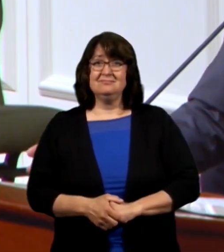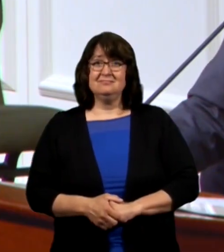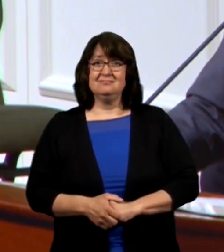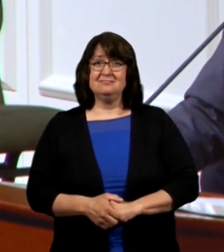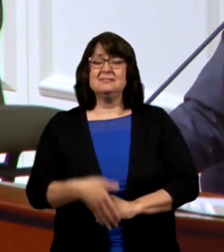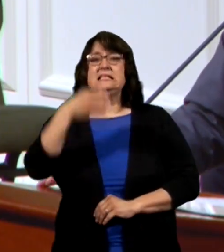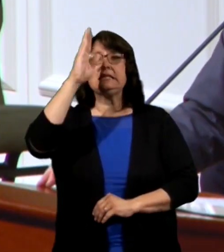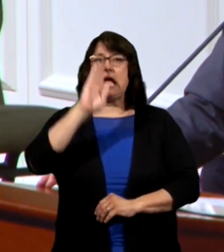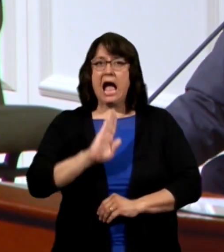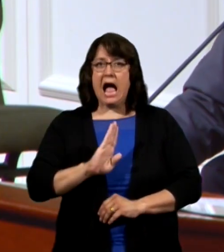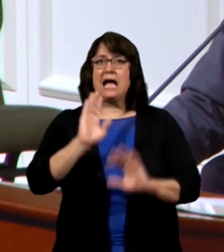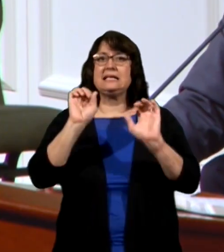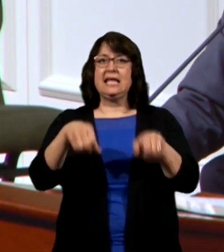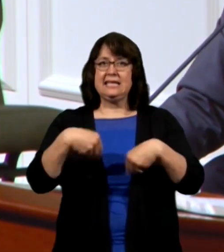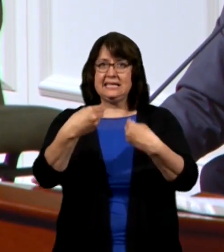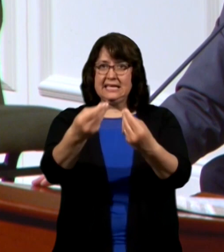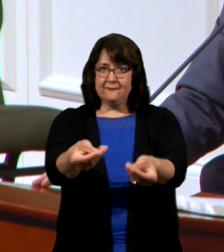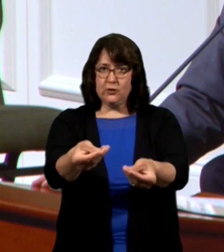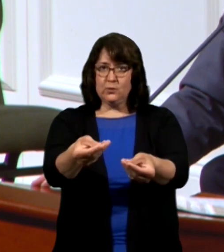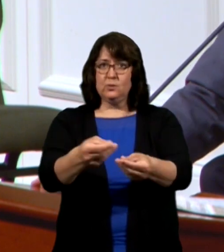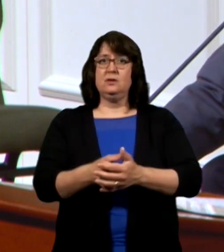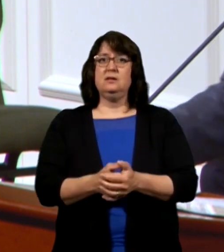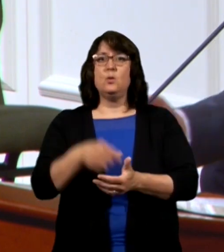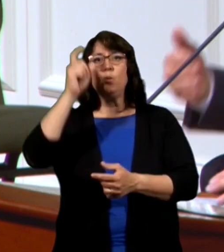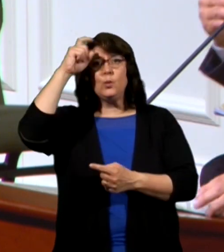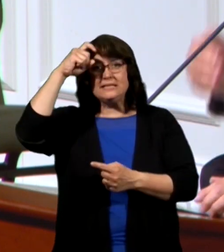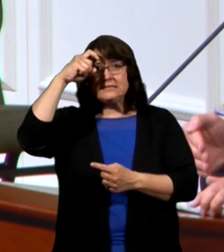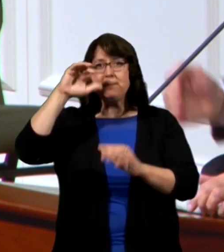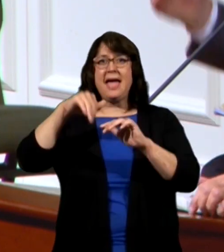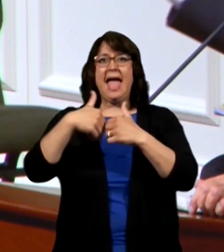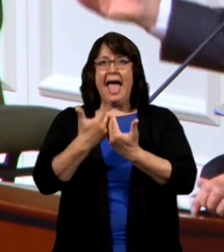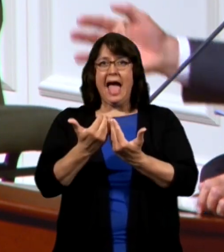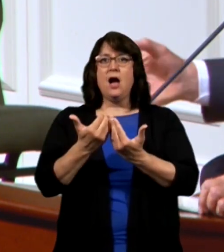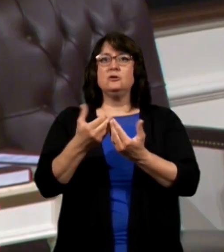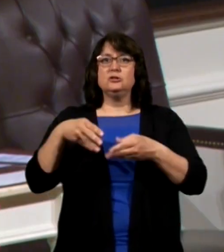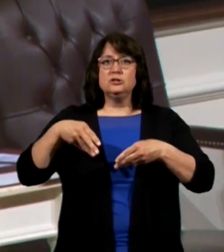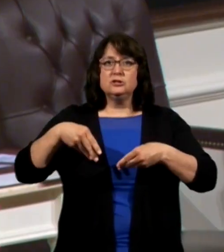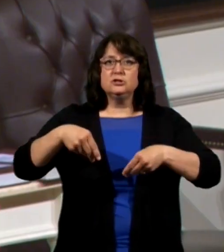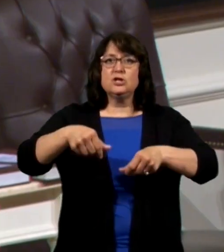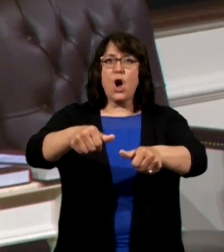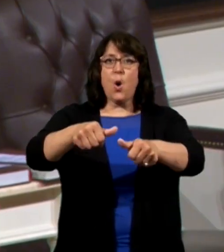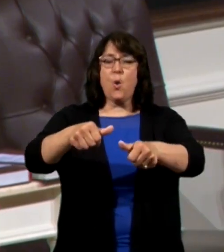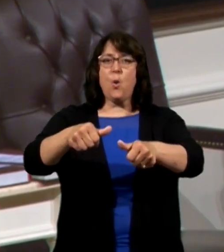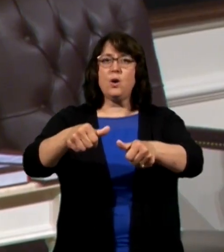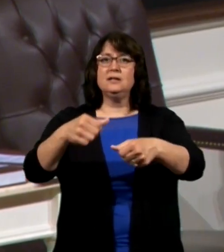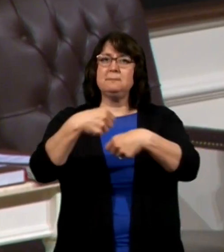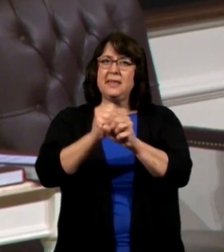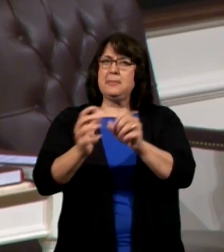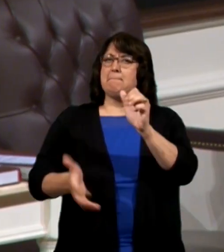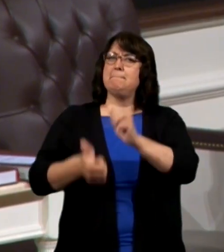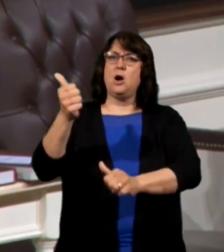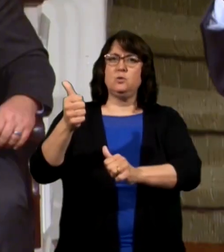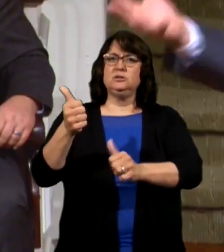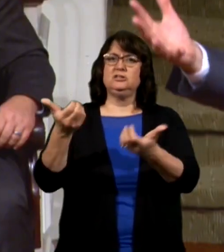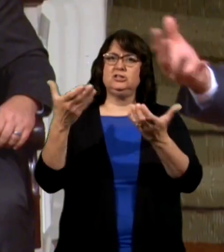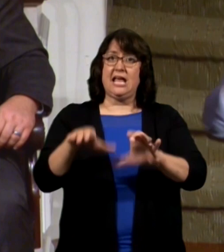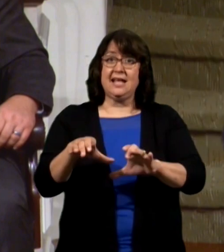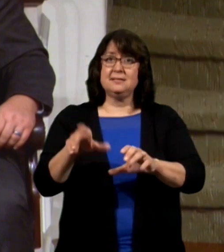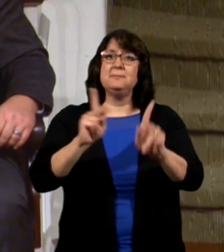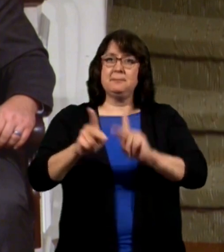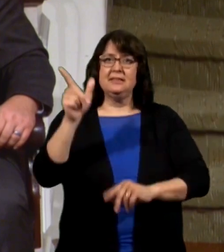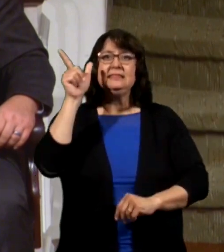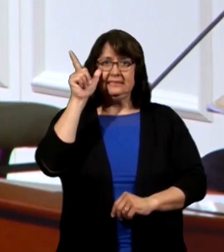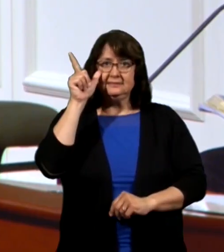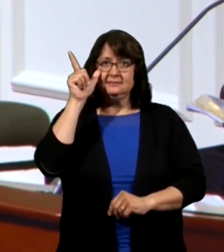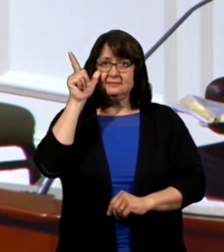God can give you wisdom on how to sow to maximize the chance that they would